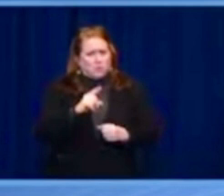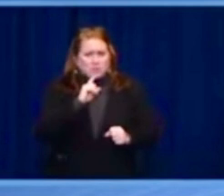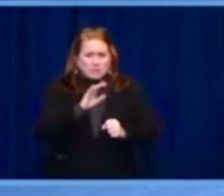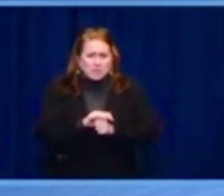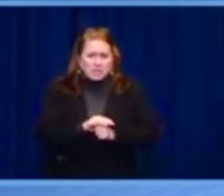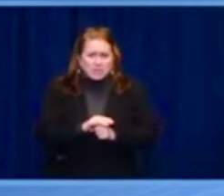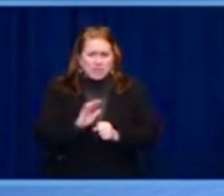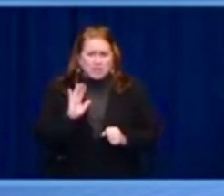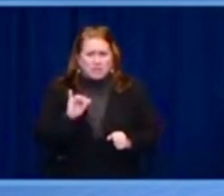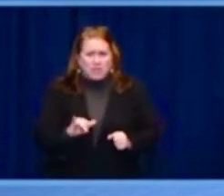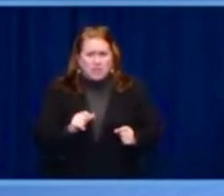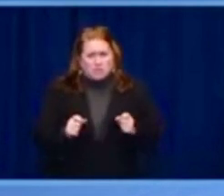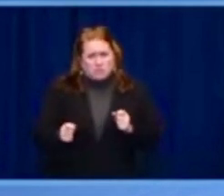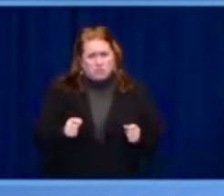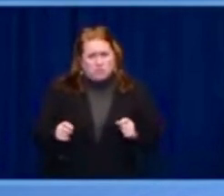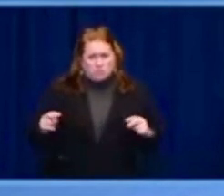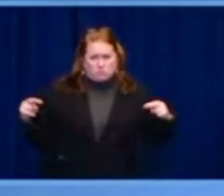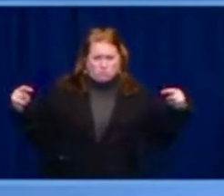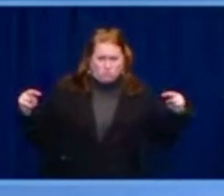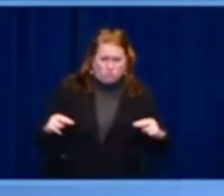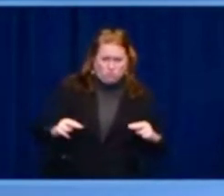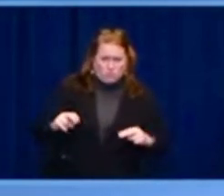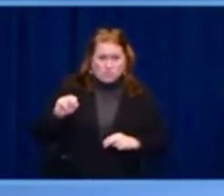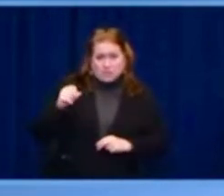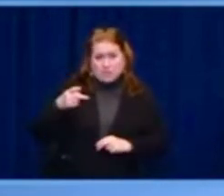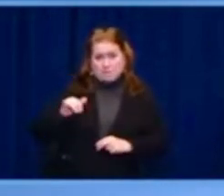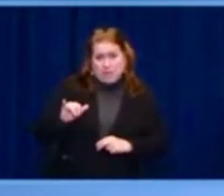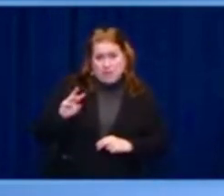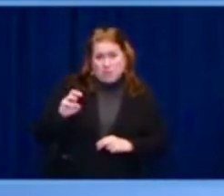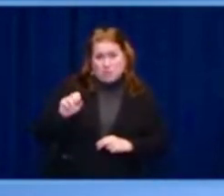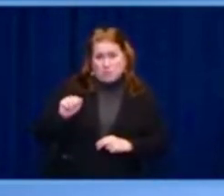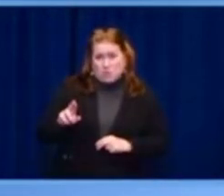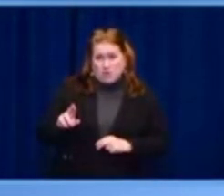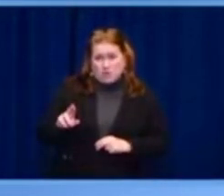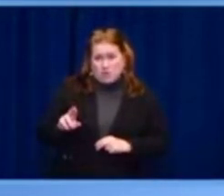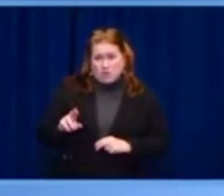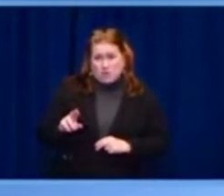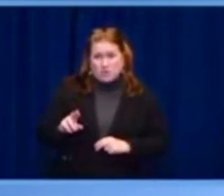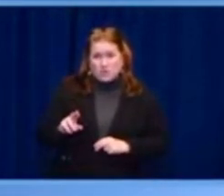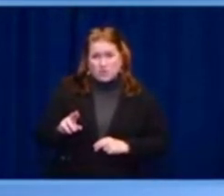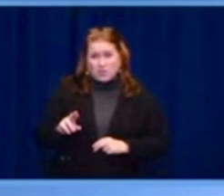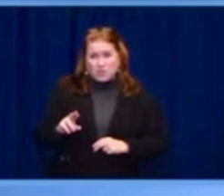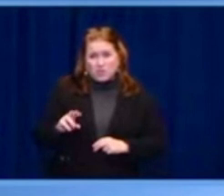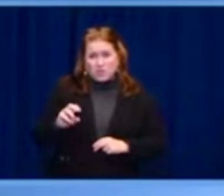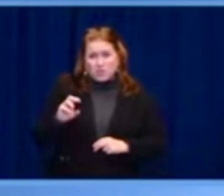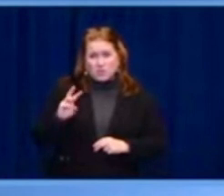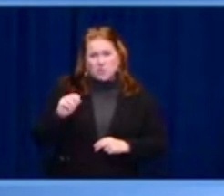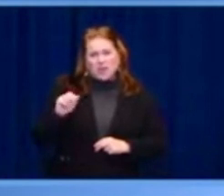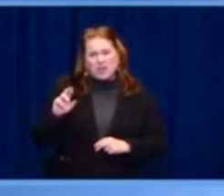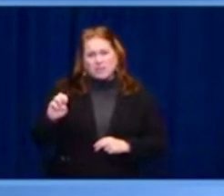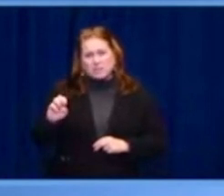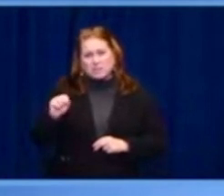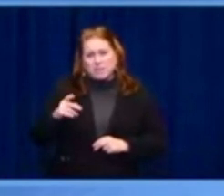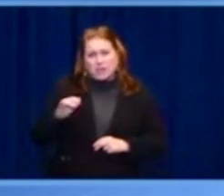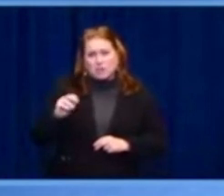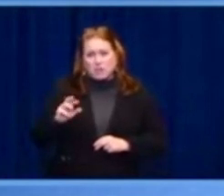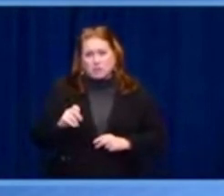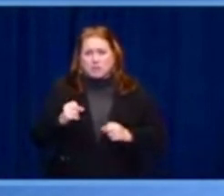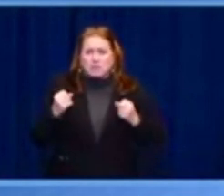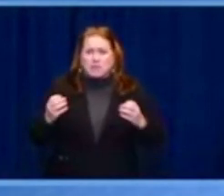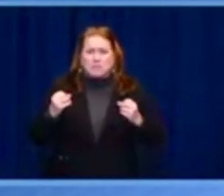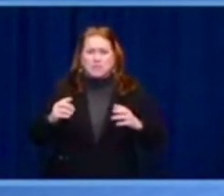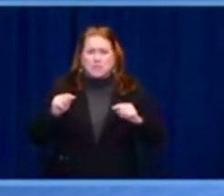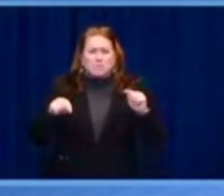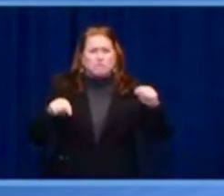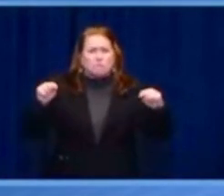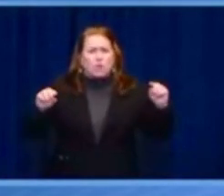somewhat passionate. I believe this is the defining challenge of our age. And today we can say with pride that